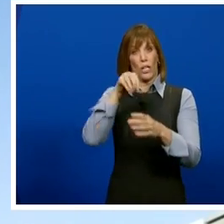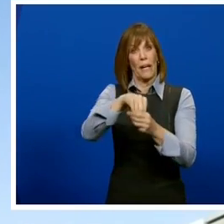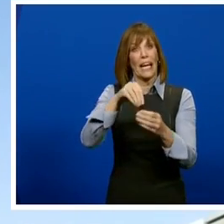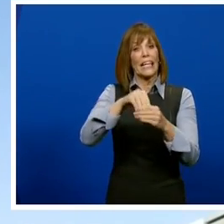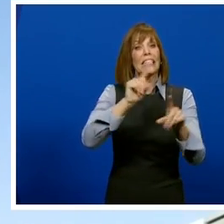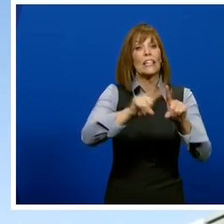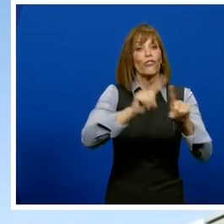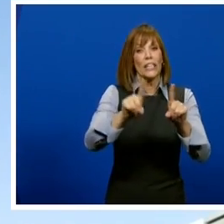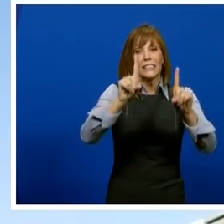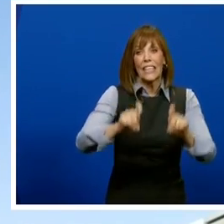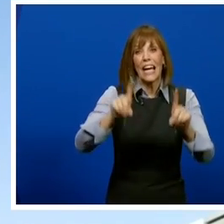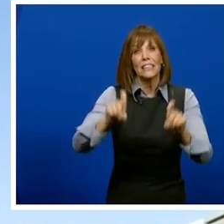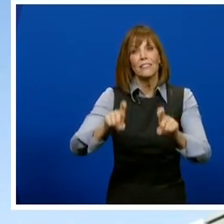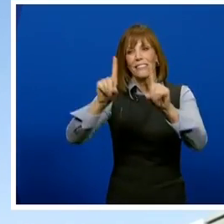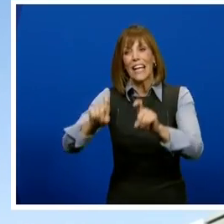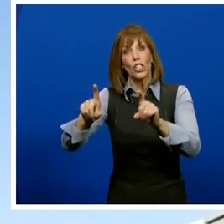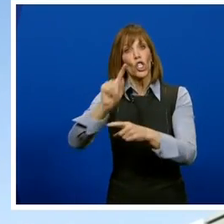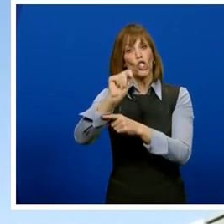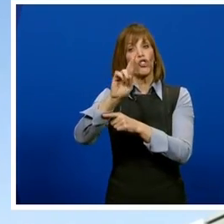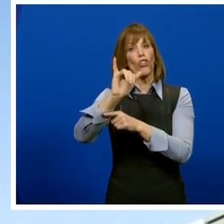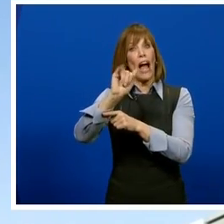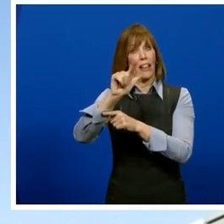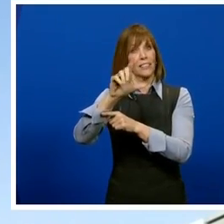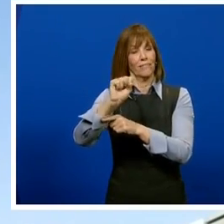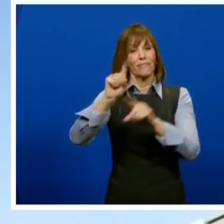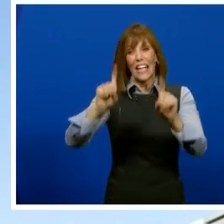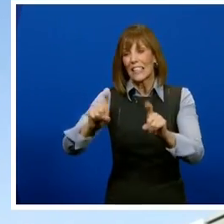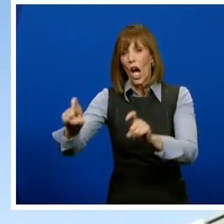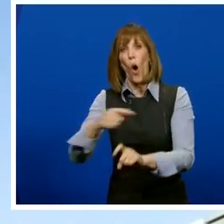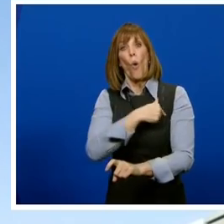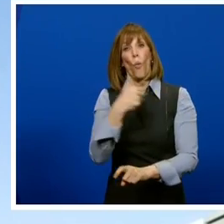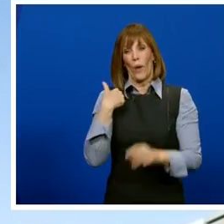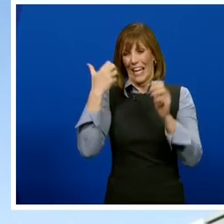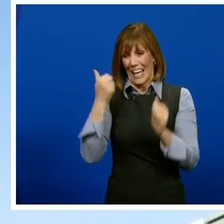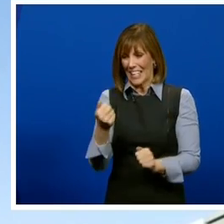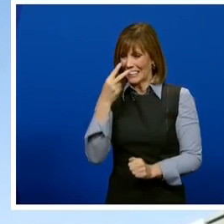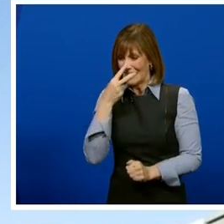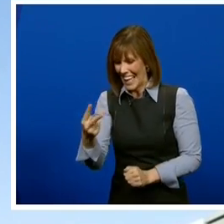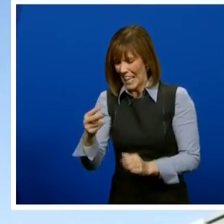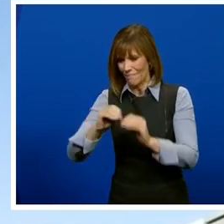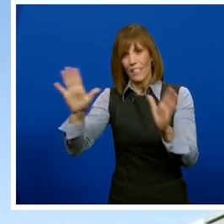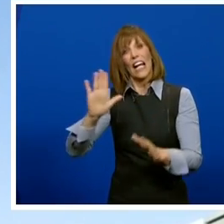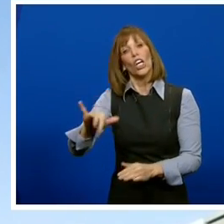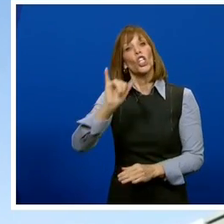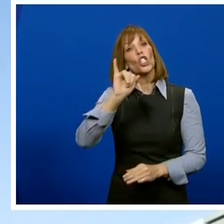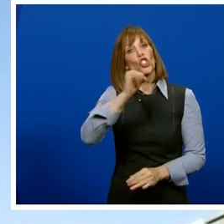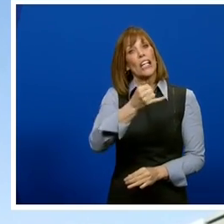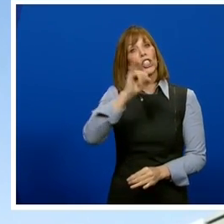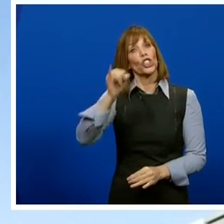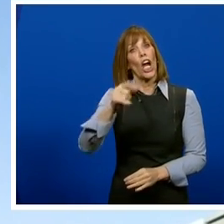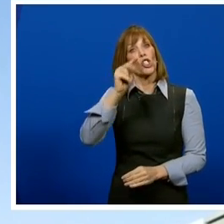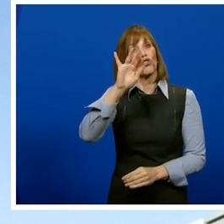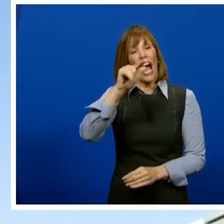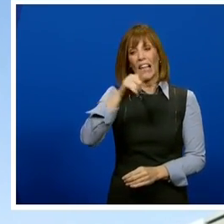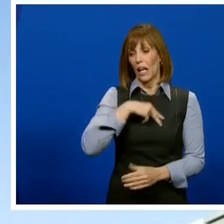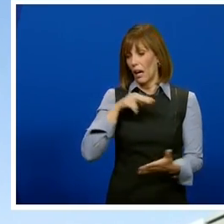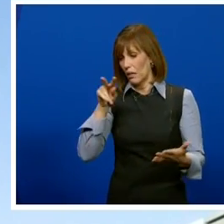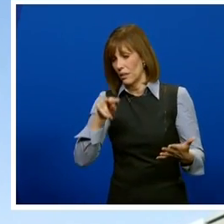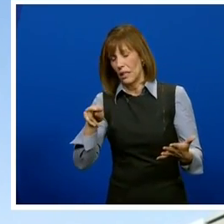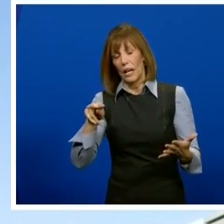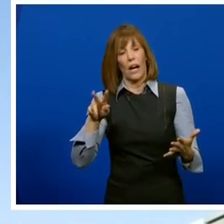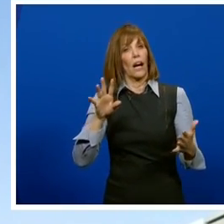trials, it allows us the ability to look at the Johnson & Johnson trial. And I can assure you